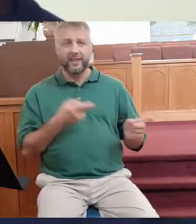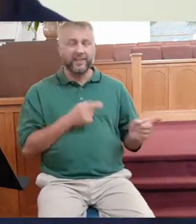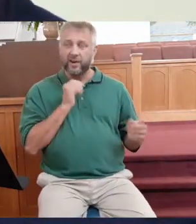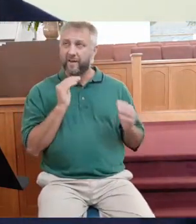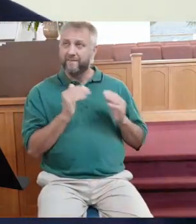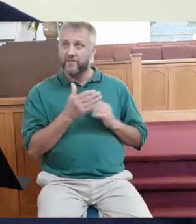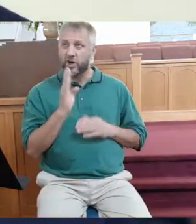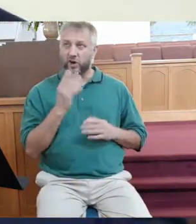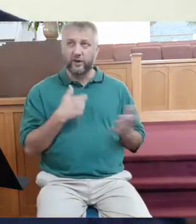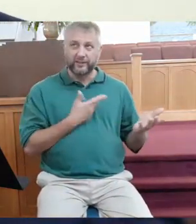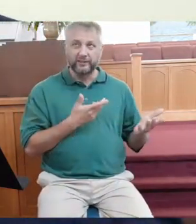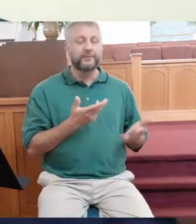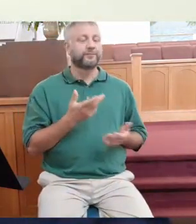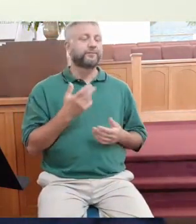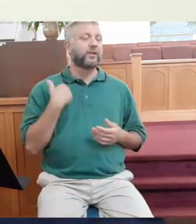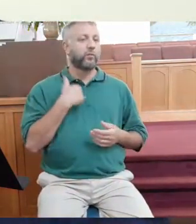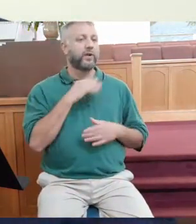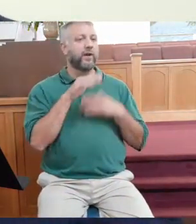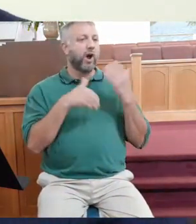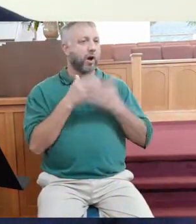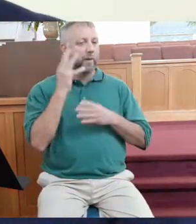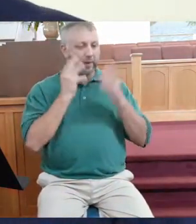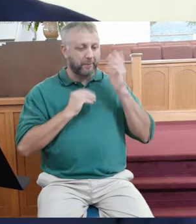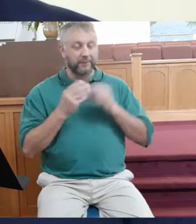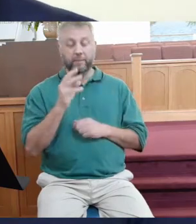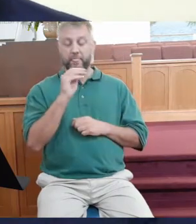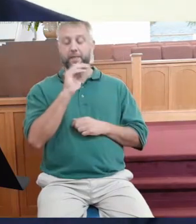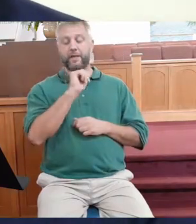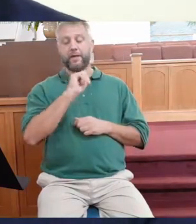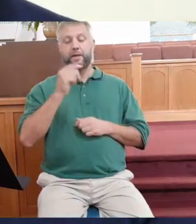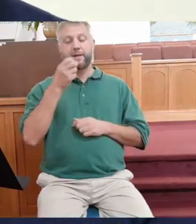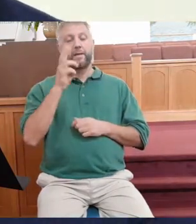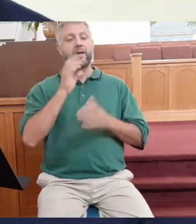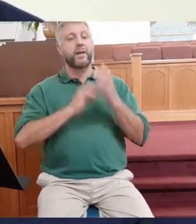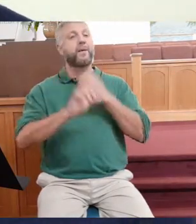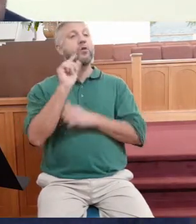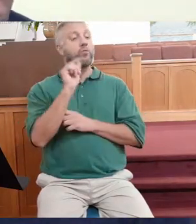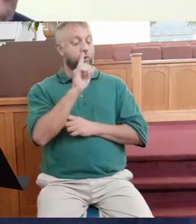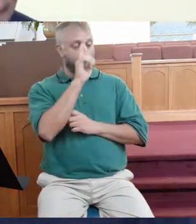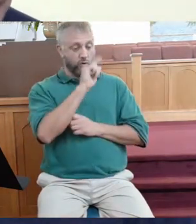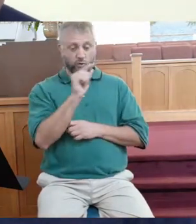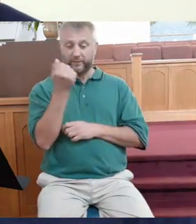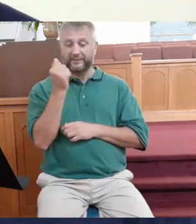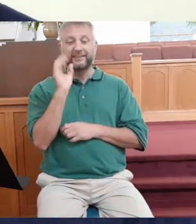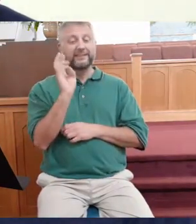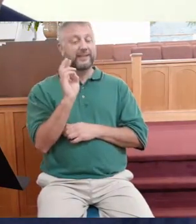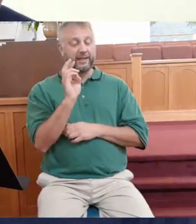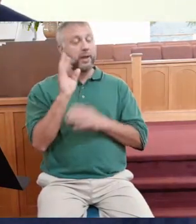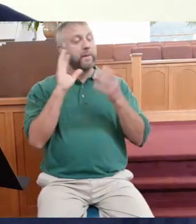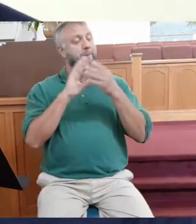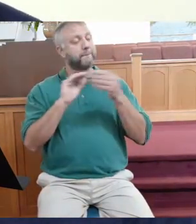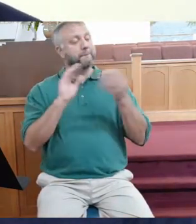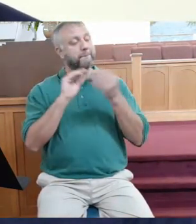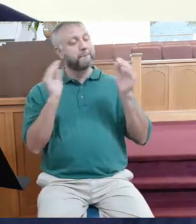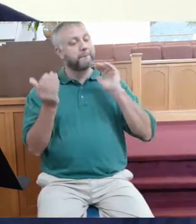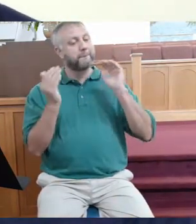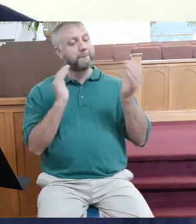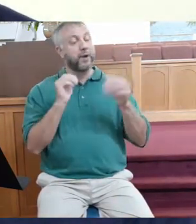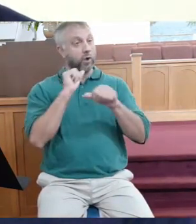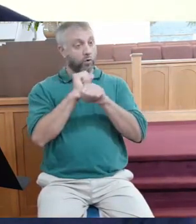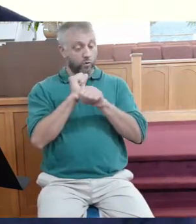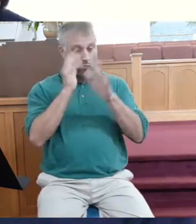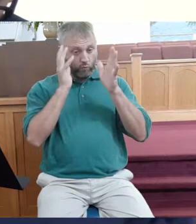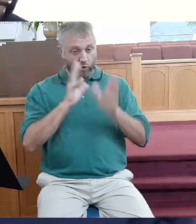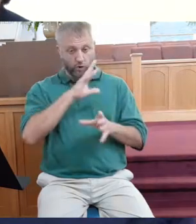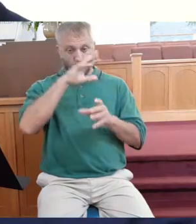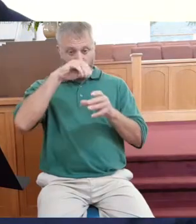this ain't fair. We've all been there at some point in time. So Matthew chapter 20, verses 1 through 16 is the parable of the workers